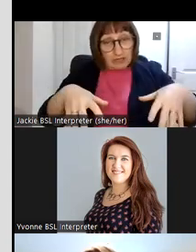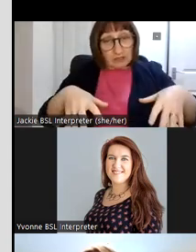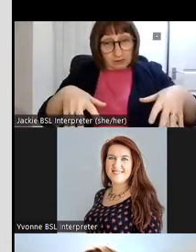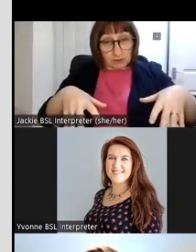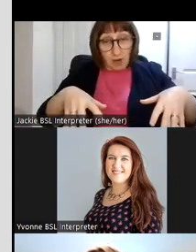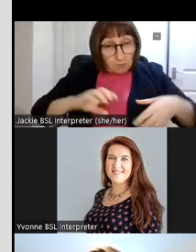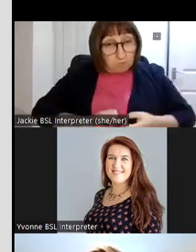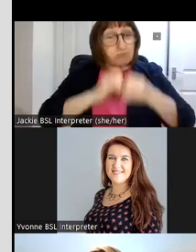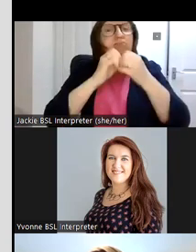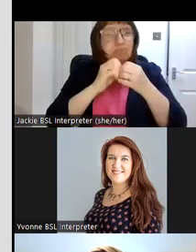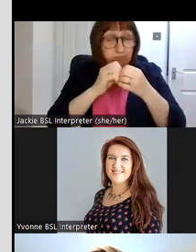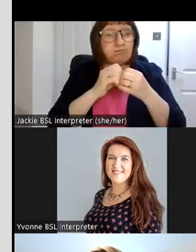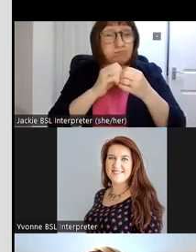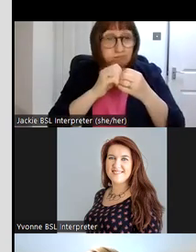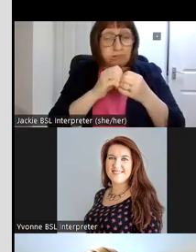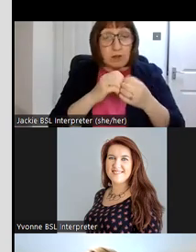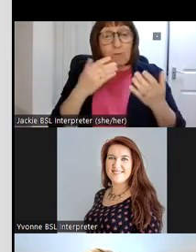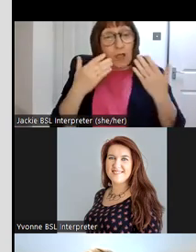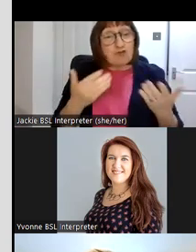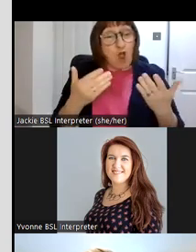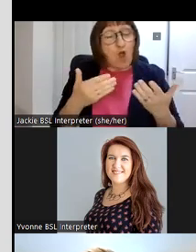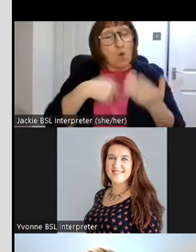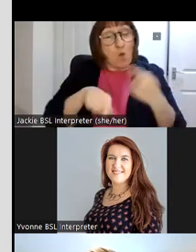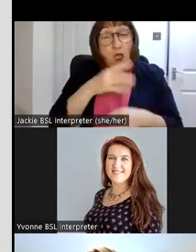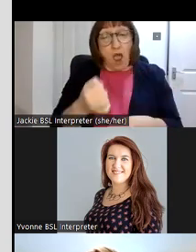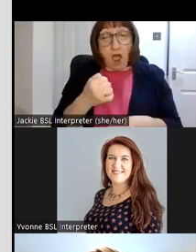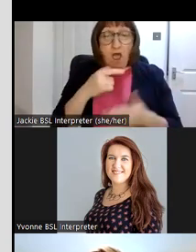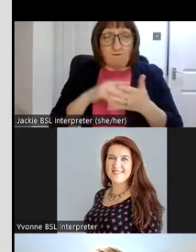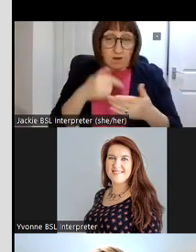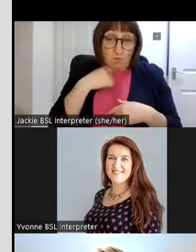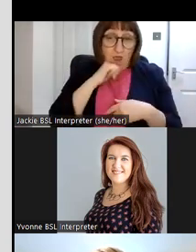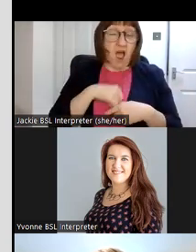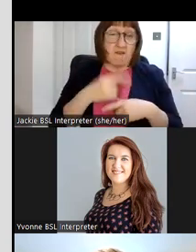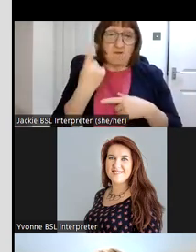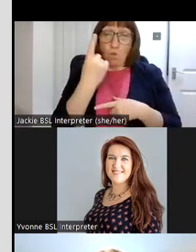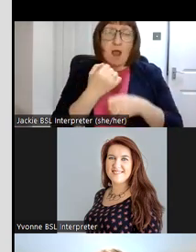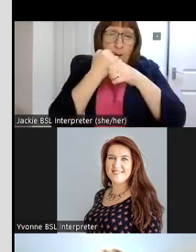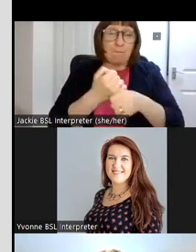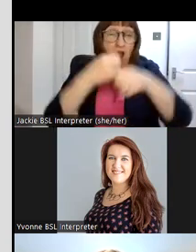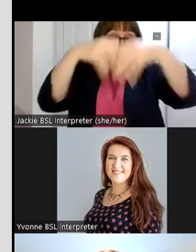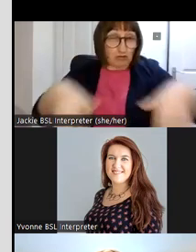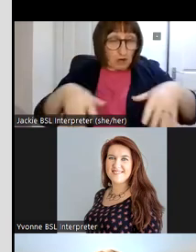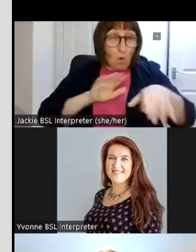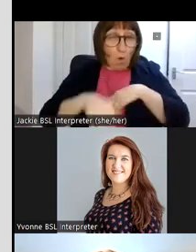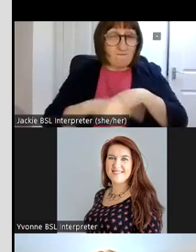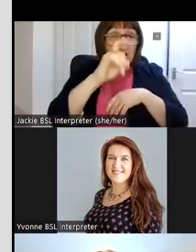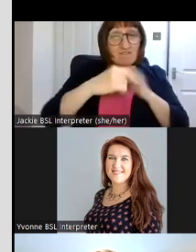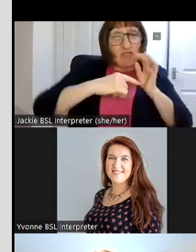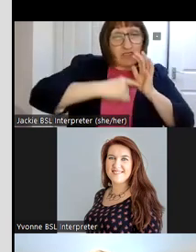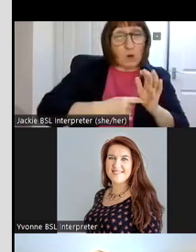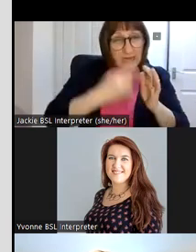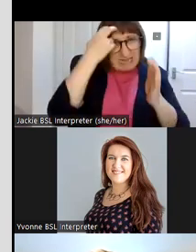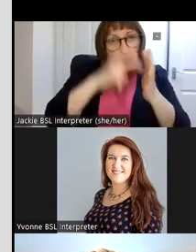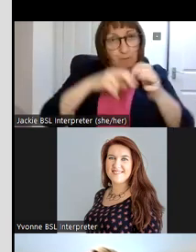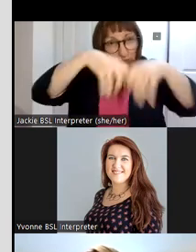um and now we have a big my column parish tree which is over 11 000 names on it so